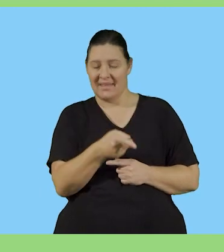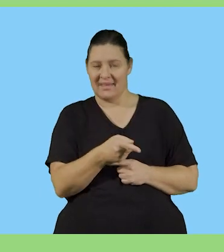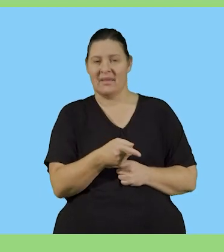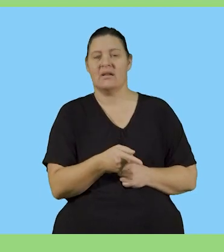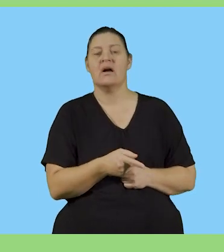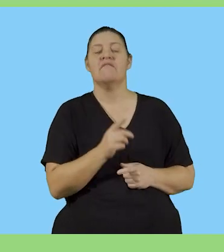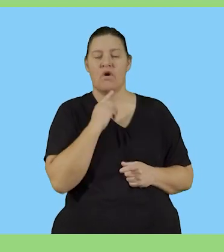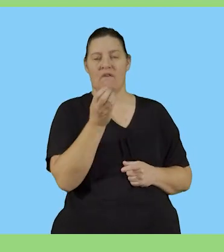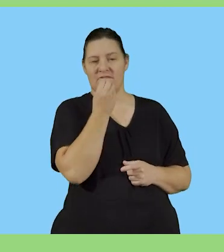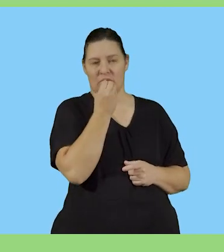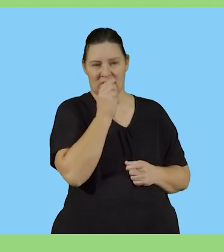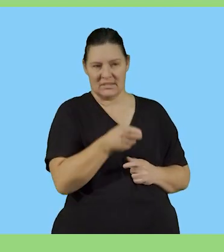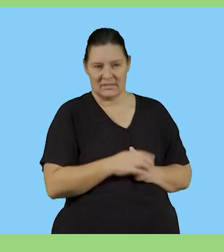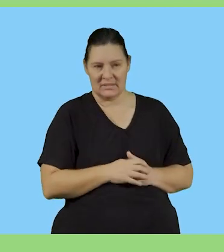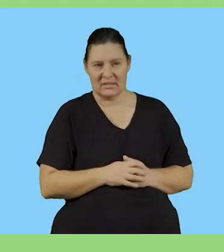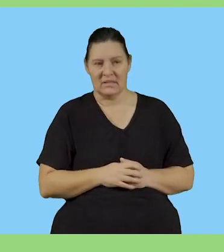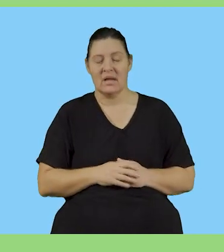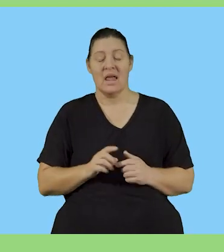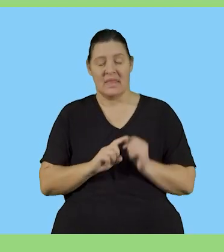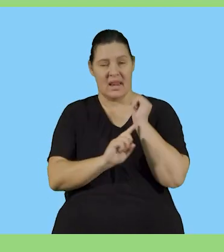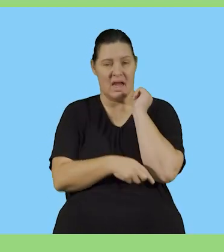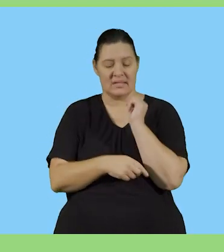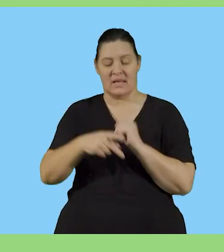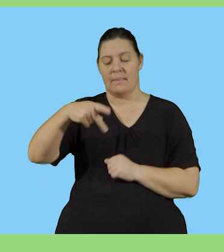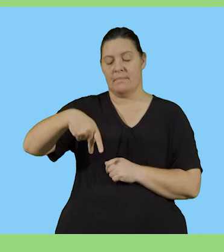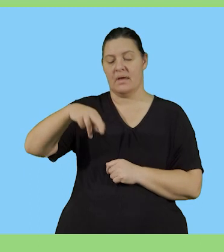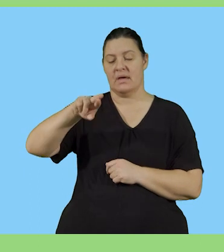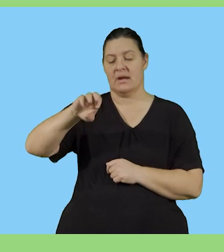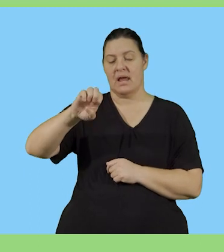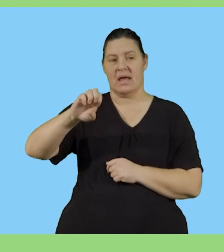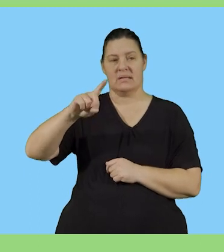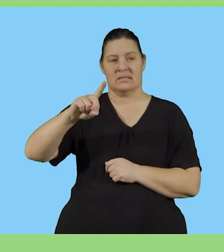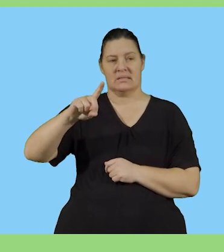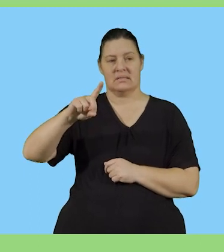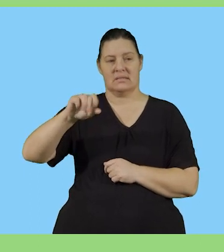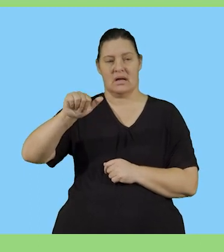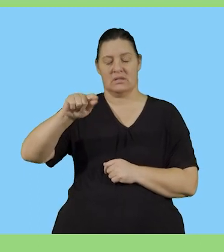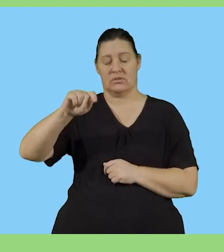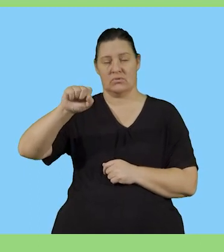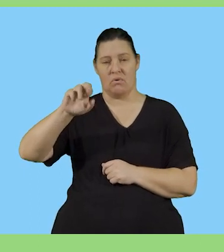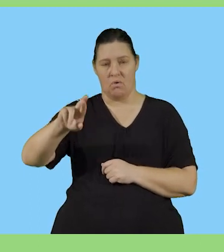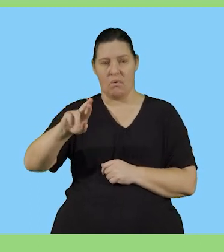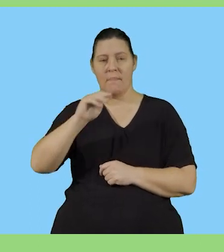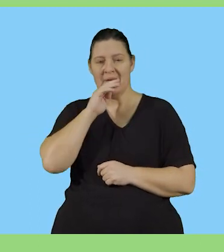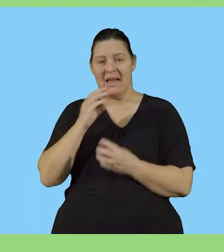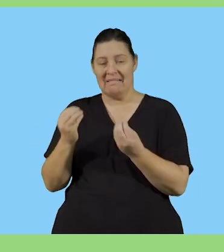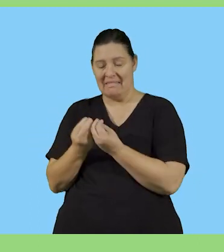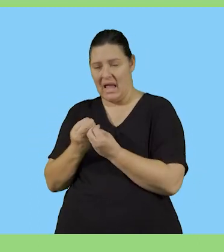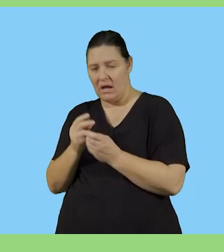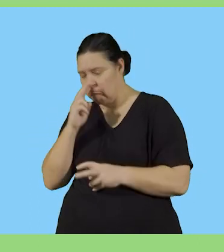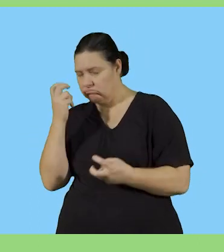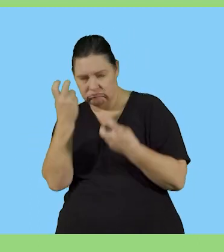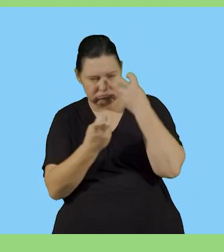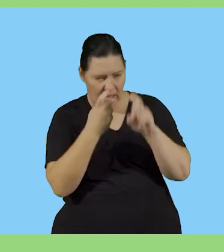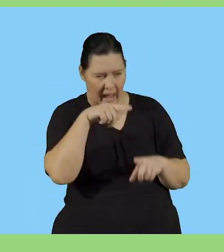other organisms are hunting it for nutrition or for food. And then the last term is predator. So a predator